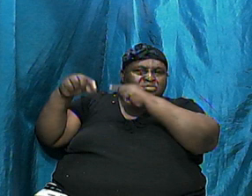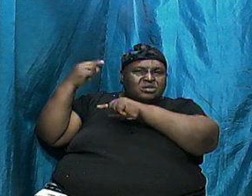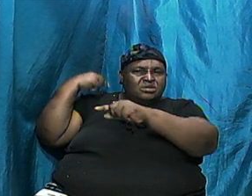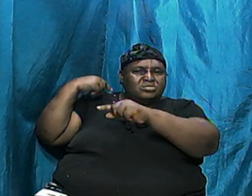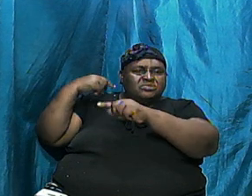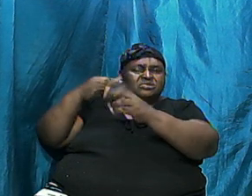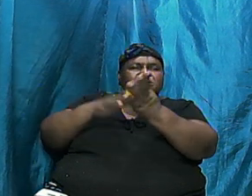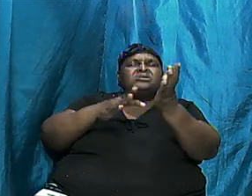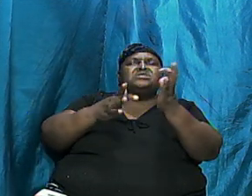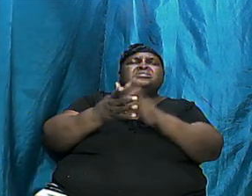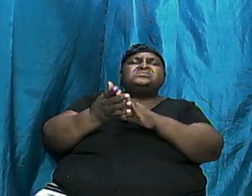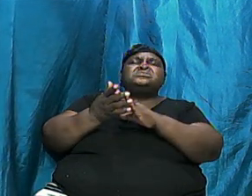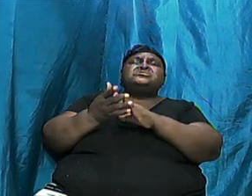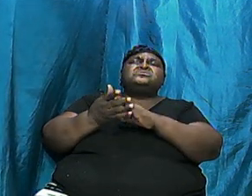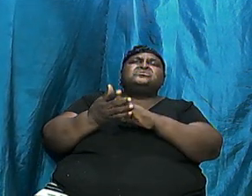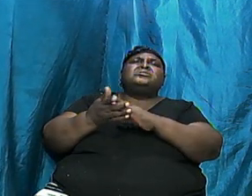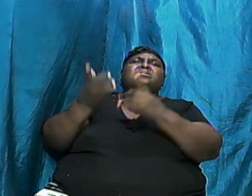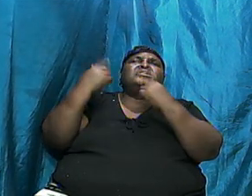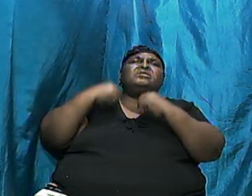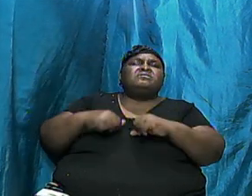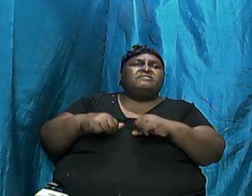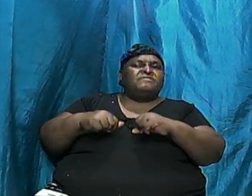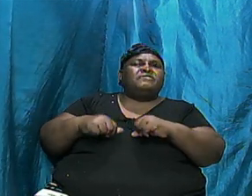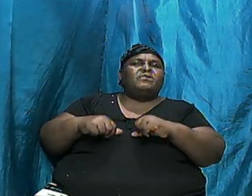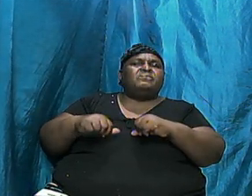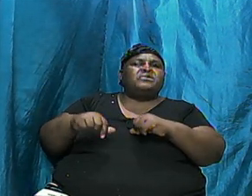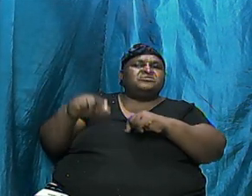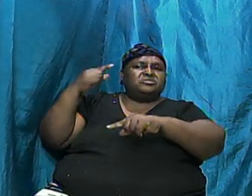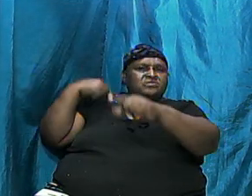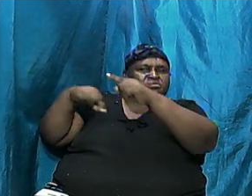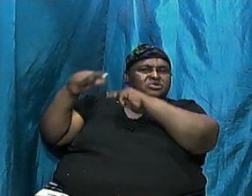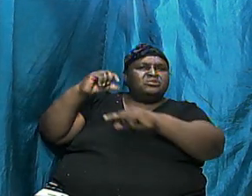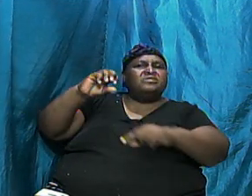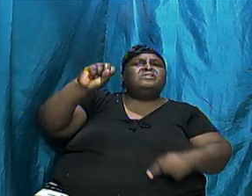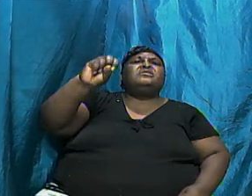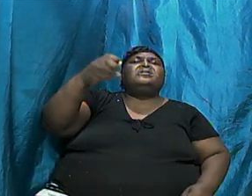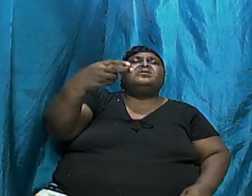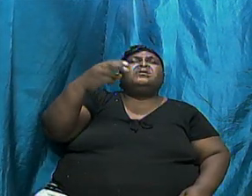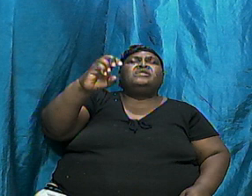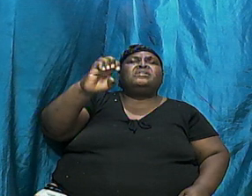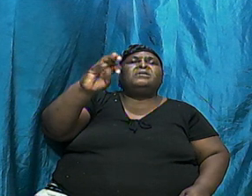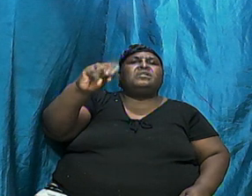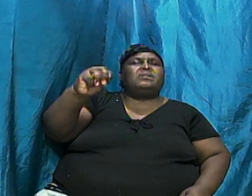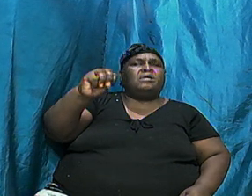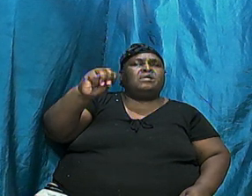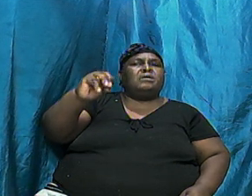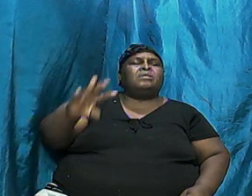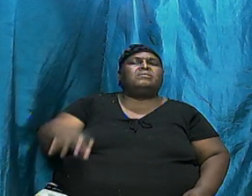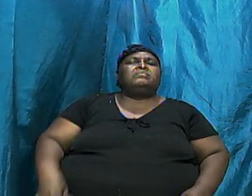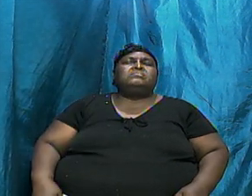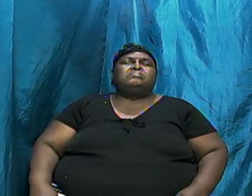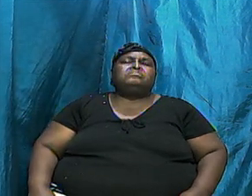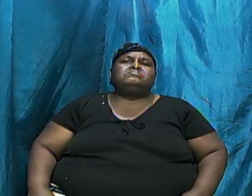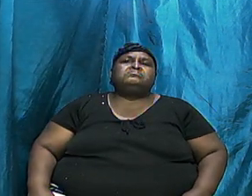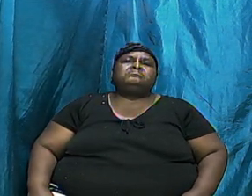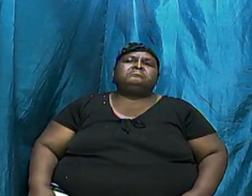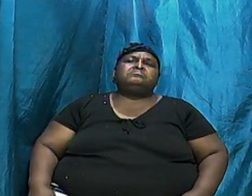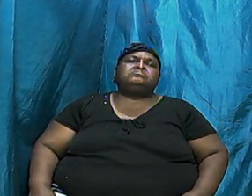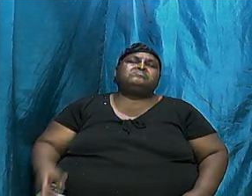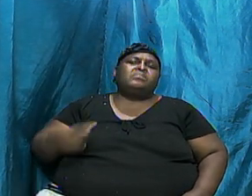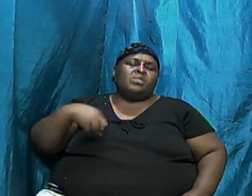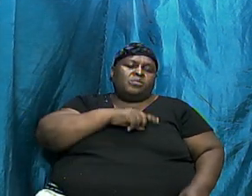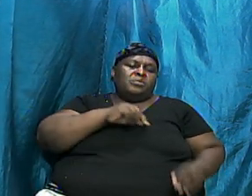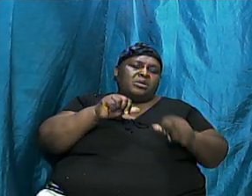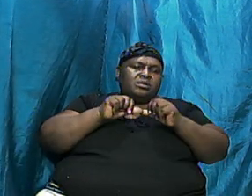the Redeemer. And as we go down, we are going to see more of this. So we continue